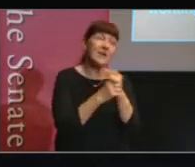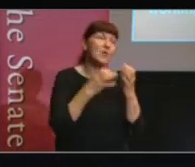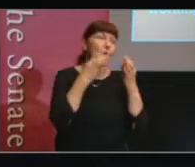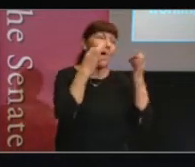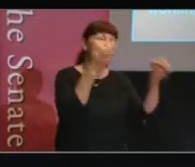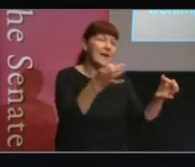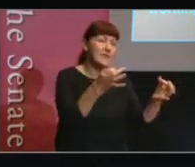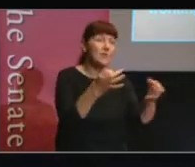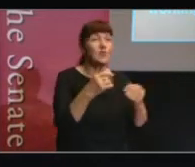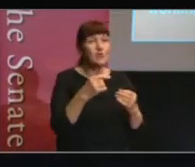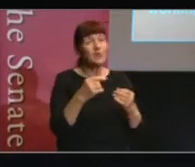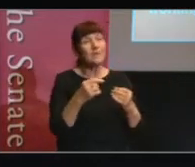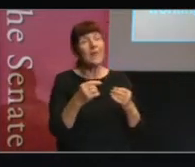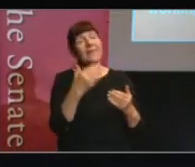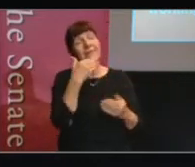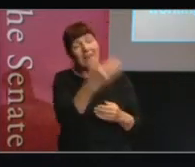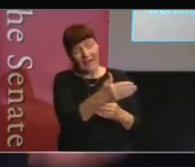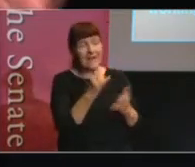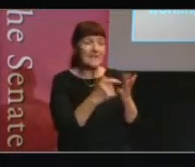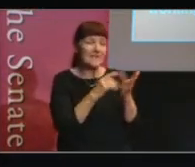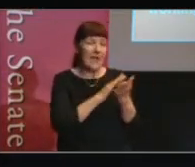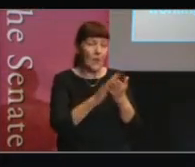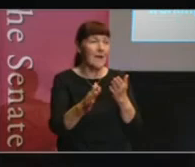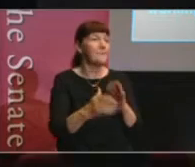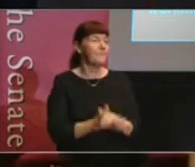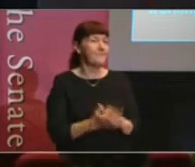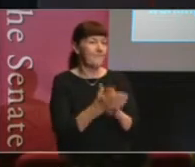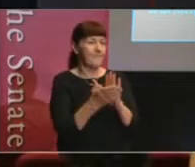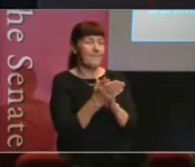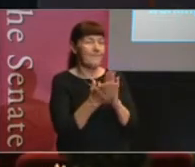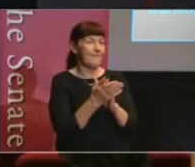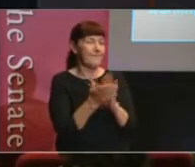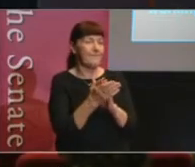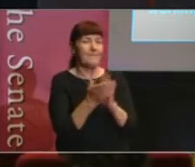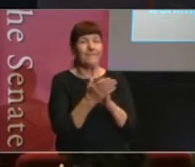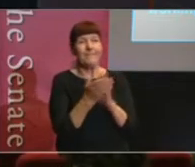to join with me in thanking Dr. Boltz. Thank you. Thank you.